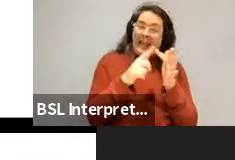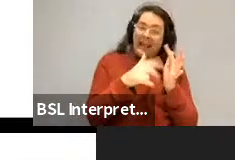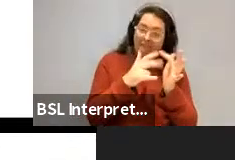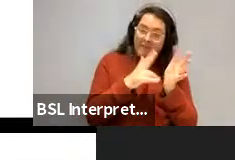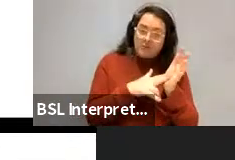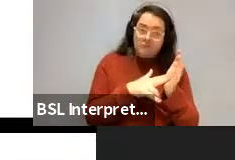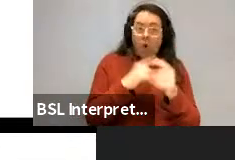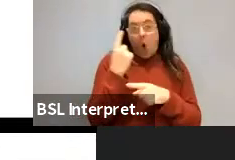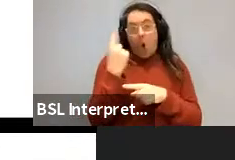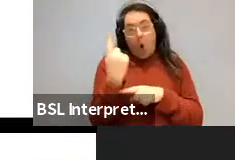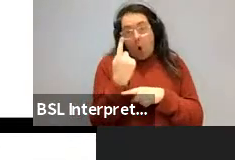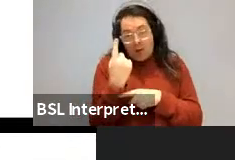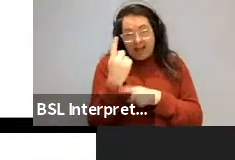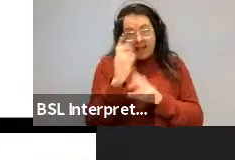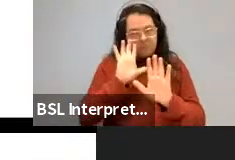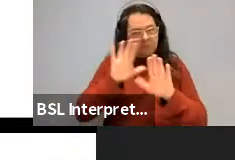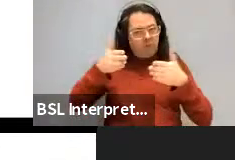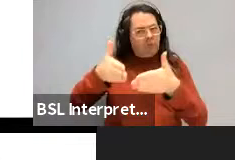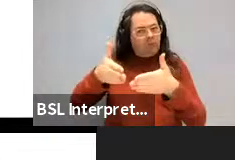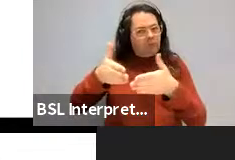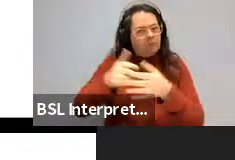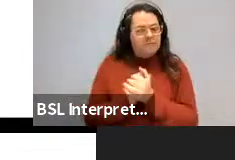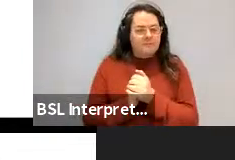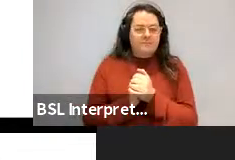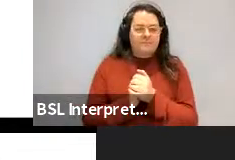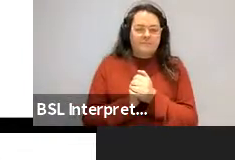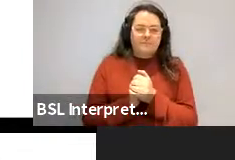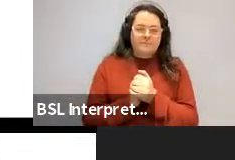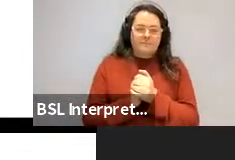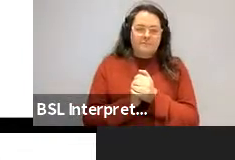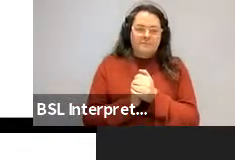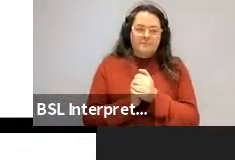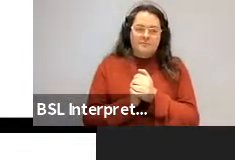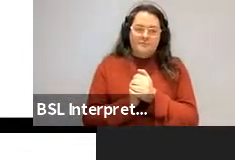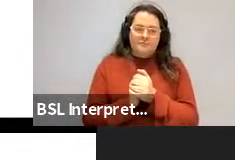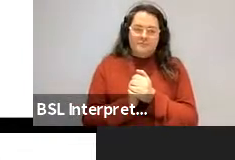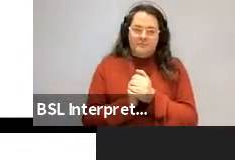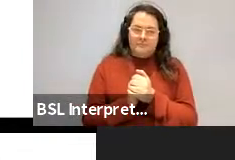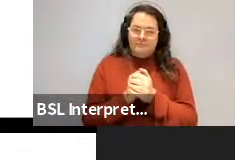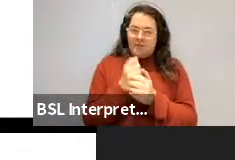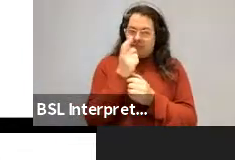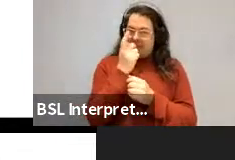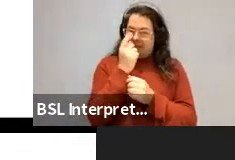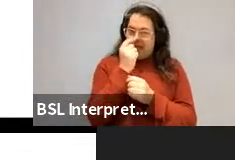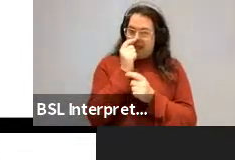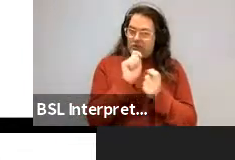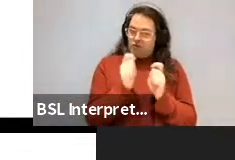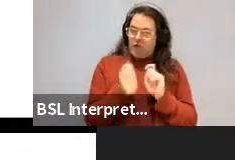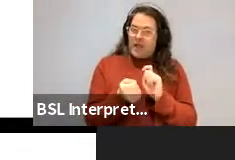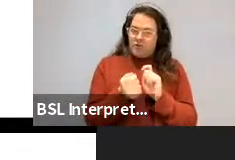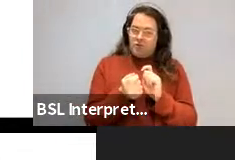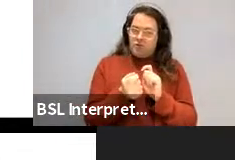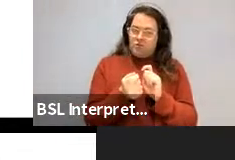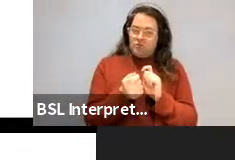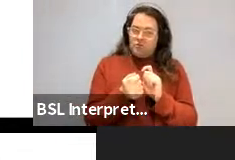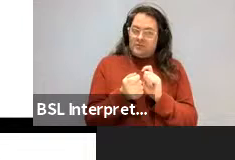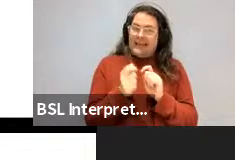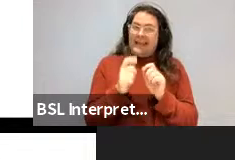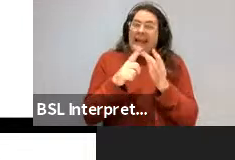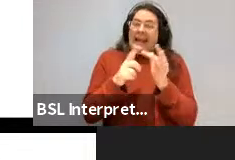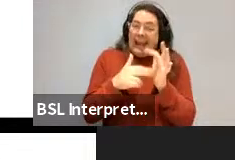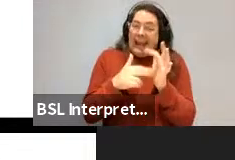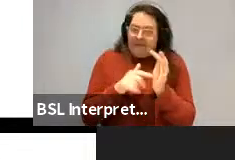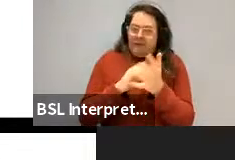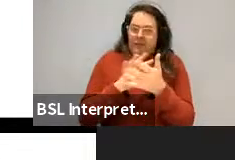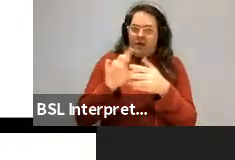make this, which is kind of bad, which car, car did the color of please the baseball player. I can make it pretty good by saying which car did even the color of please the